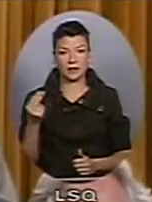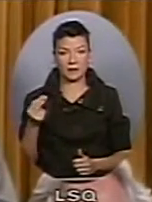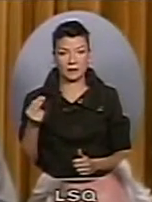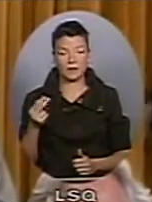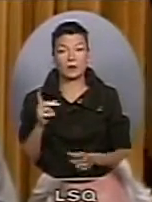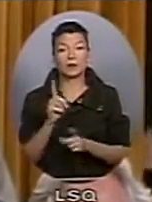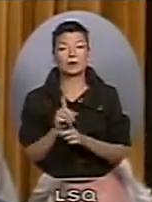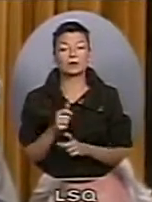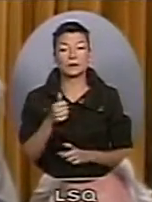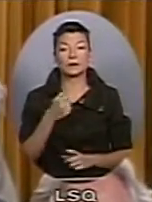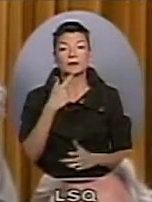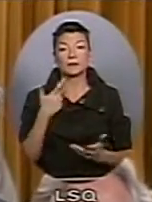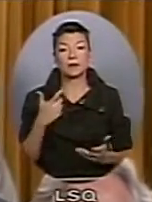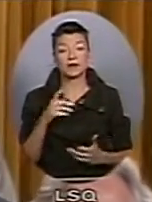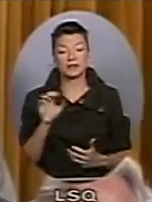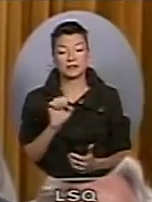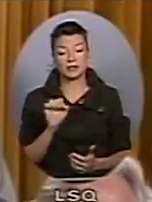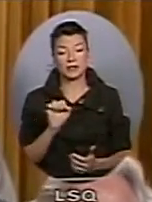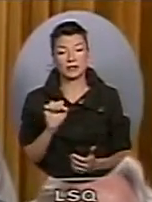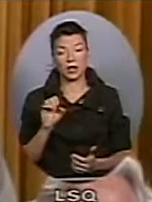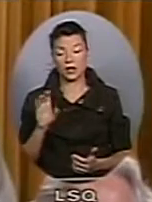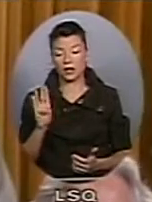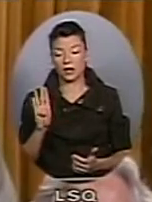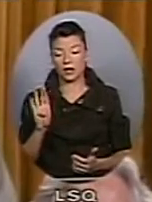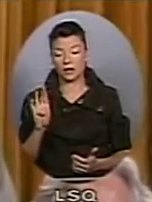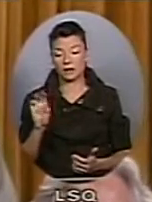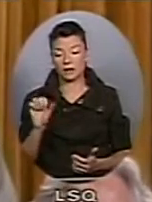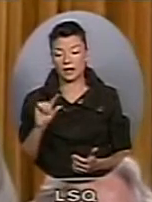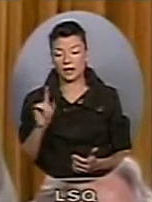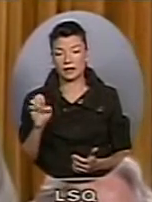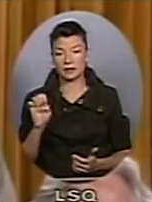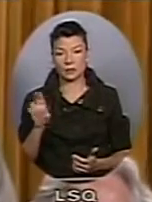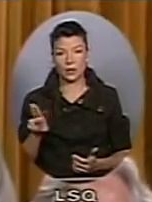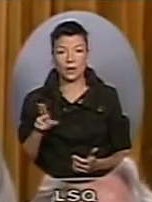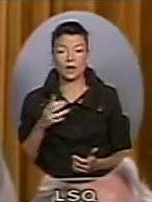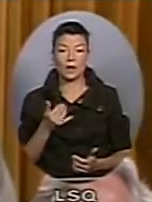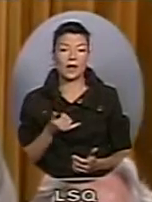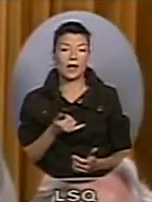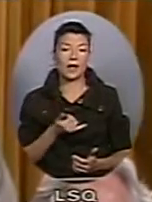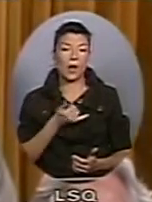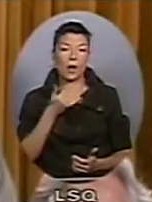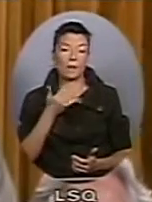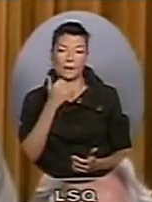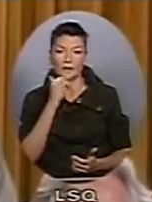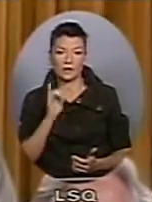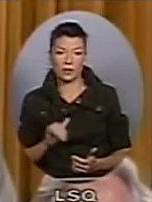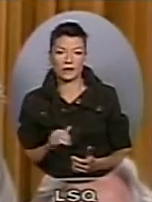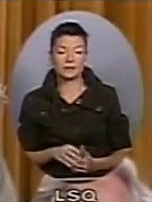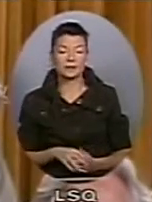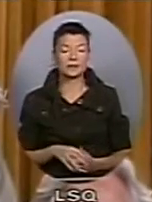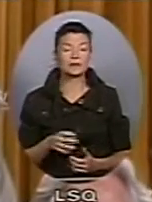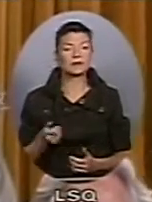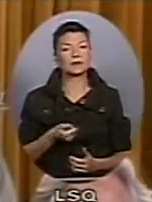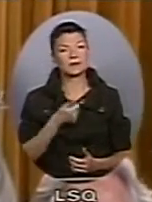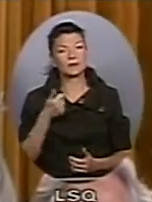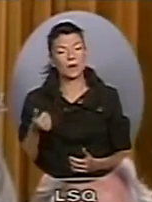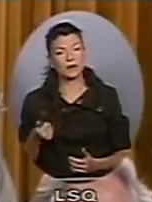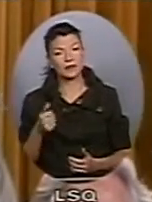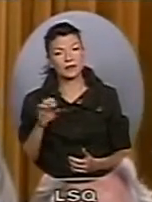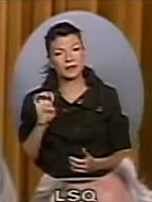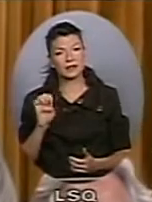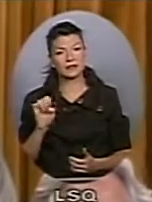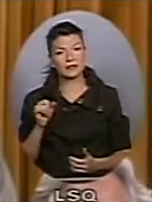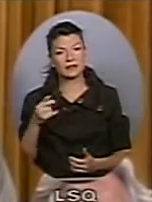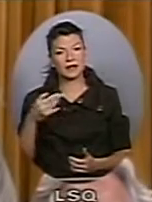further. He favourably compared the Conservative Senate scandal to the Liberal sponsorship scandal, saying, quote, well, the Liberal Party survived.